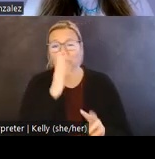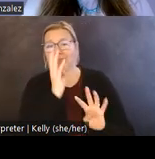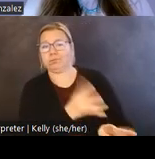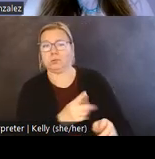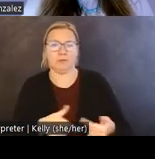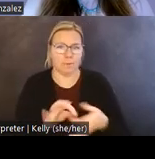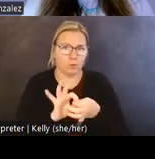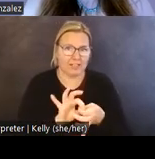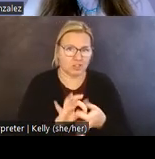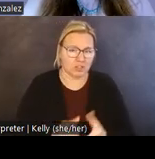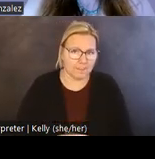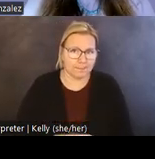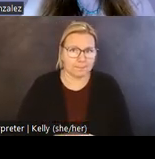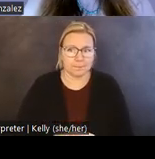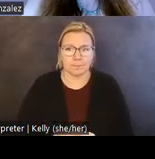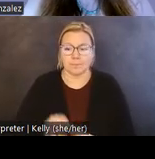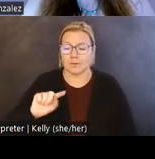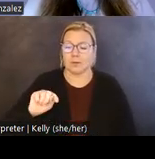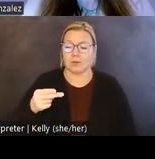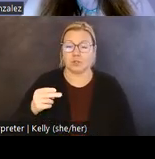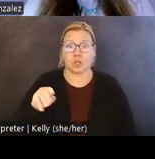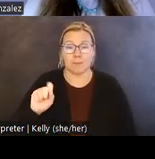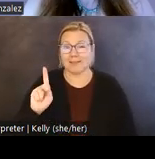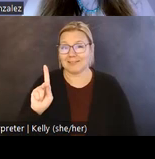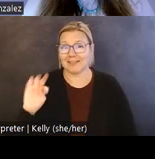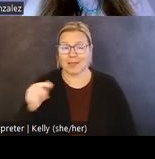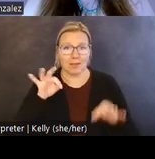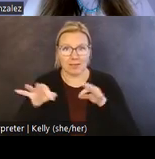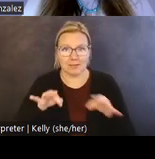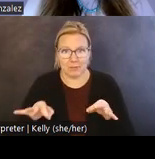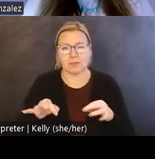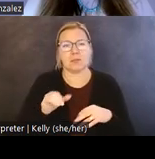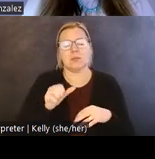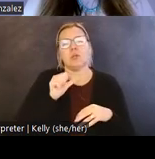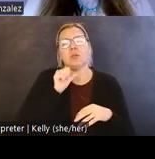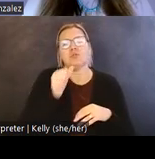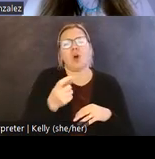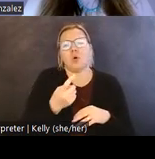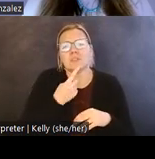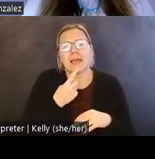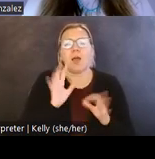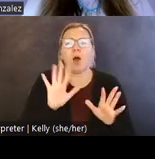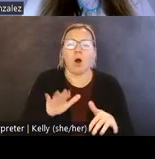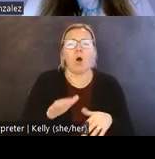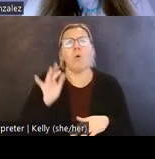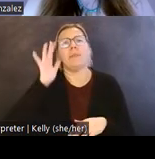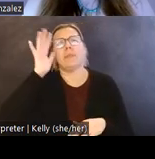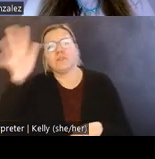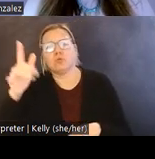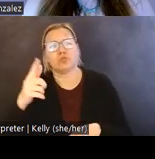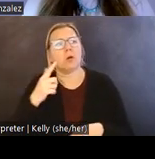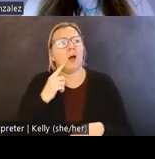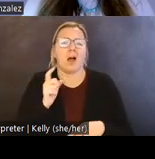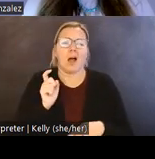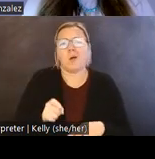relationships. As Thomas King explains, don't say in the years to come that you would have lived your life different if only